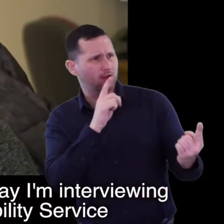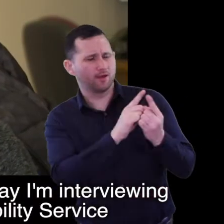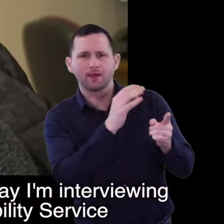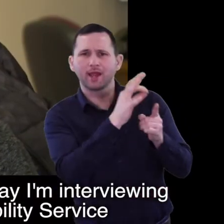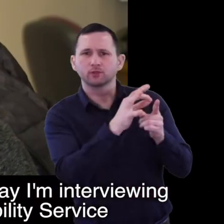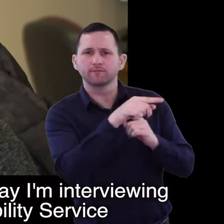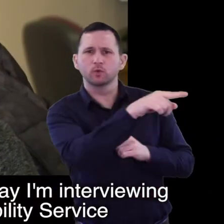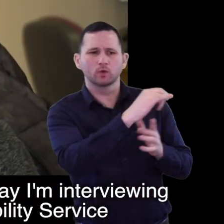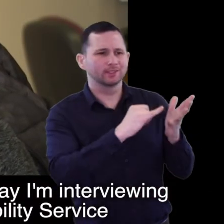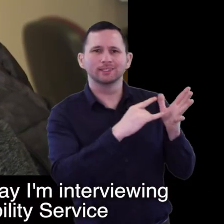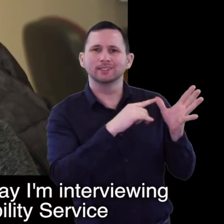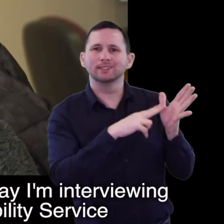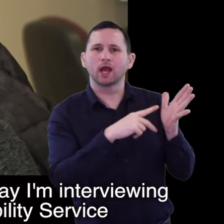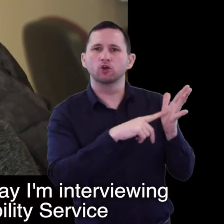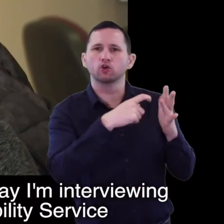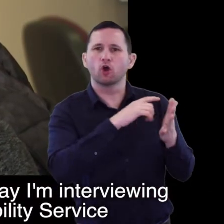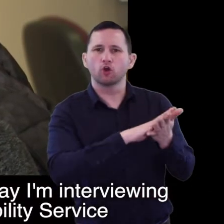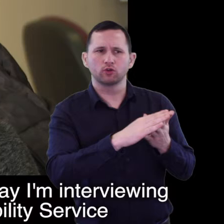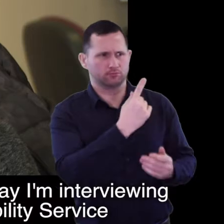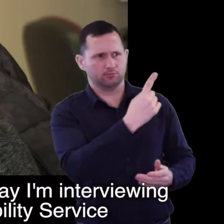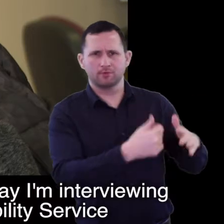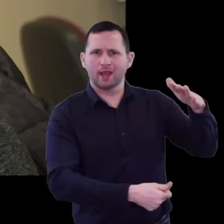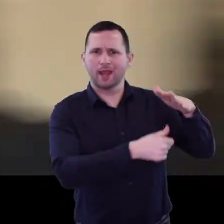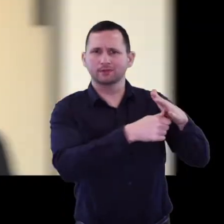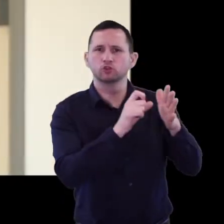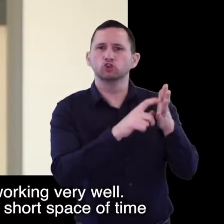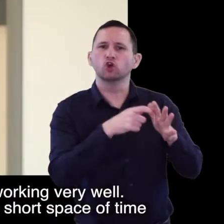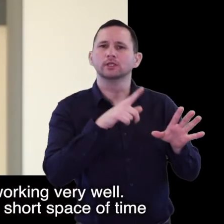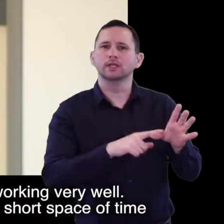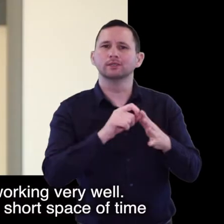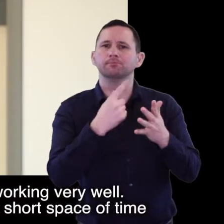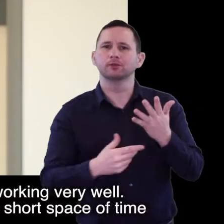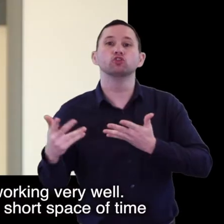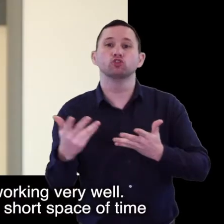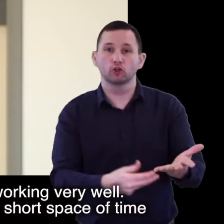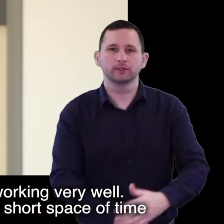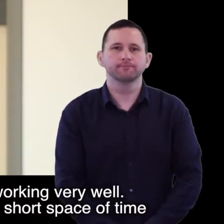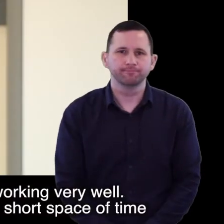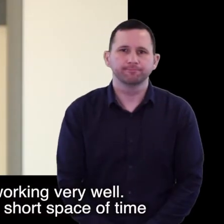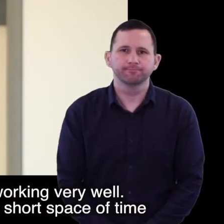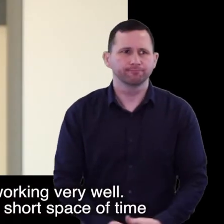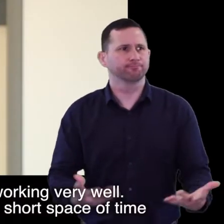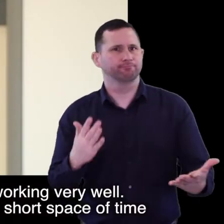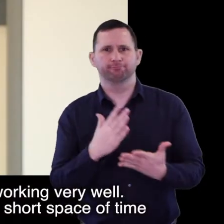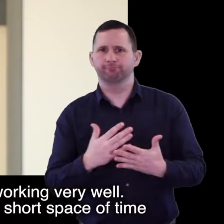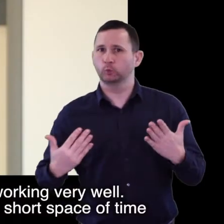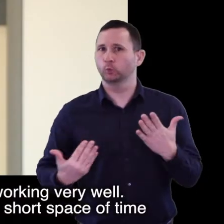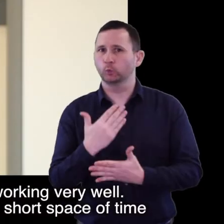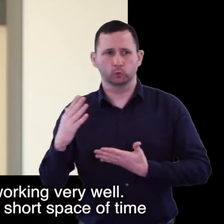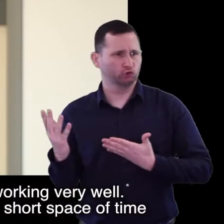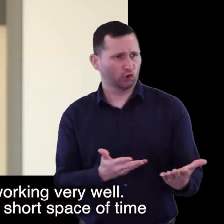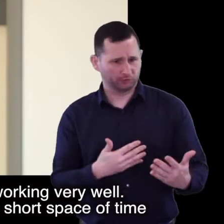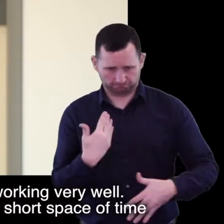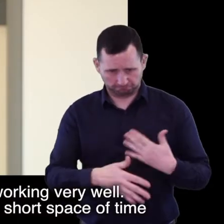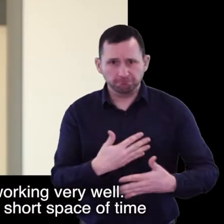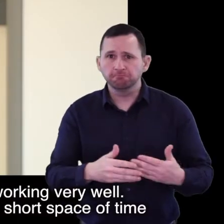interviewing Santok who's the head of Dudley Disability Service. Dudley Disability Service is a new service and